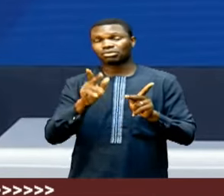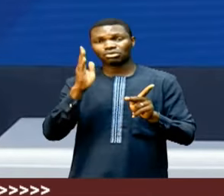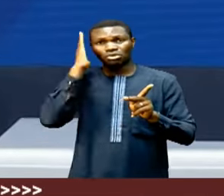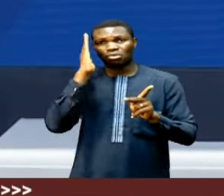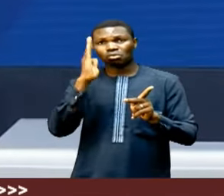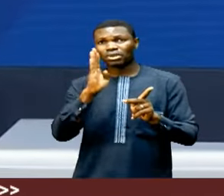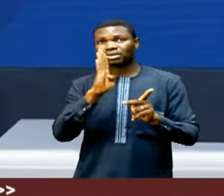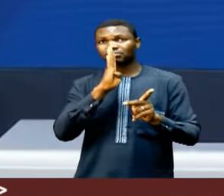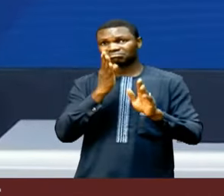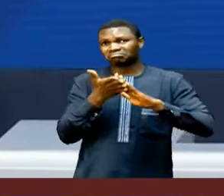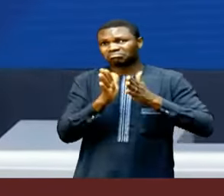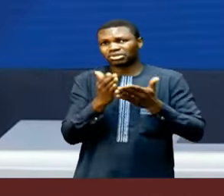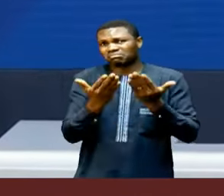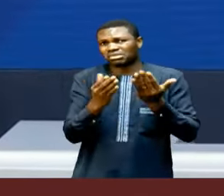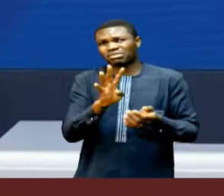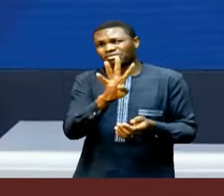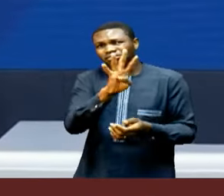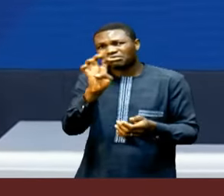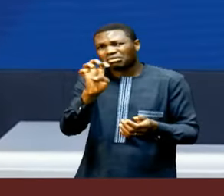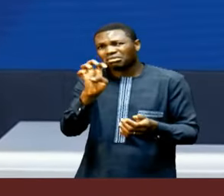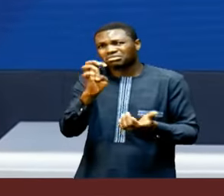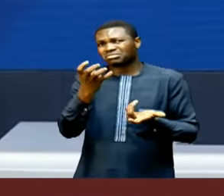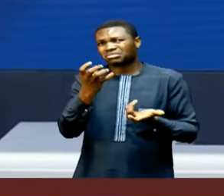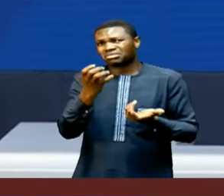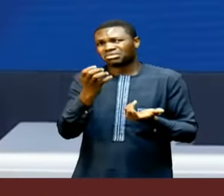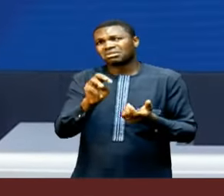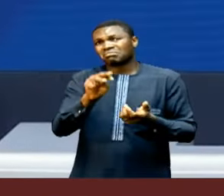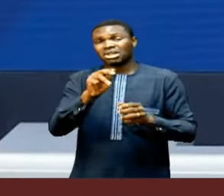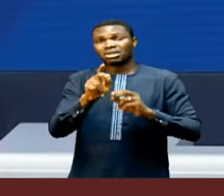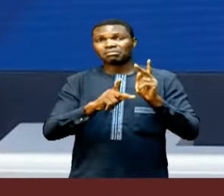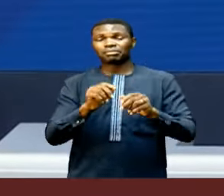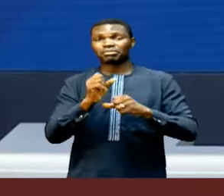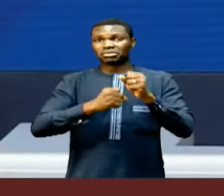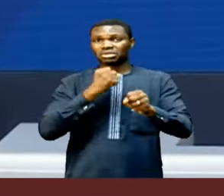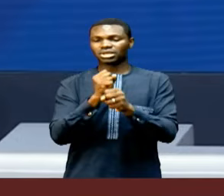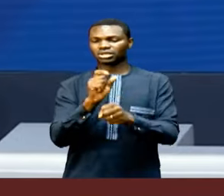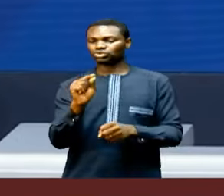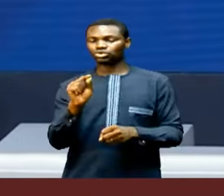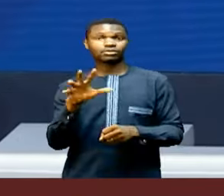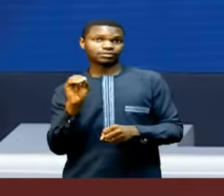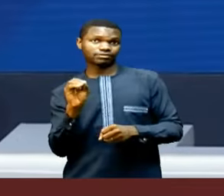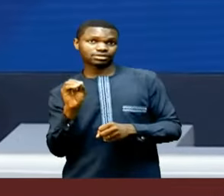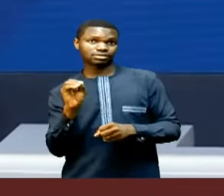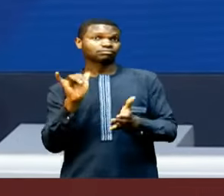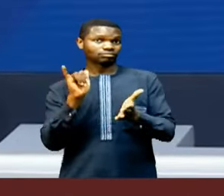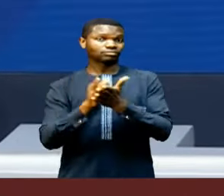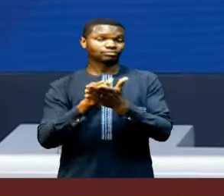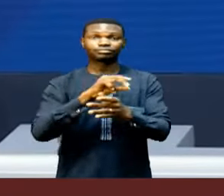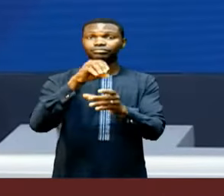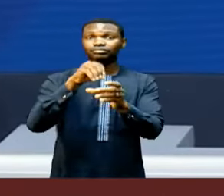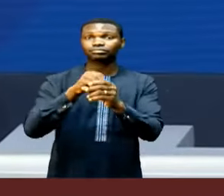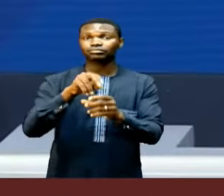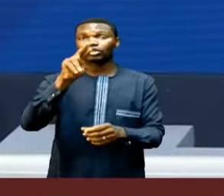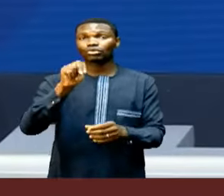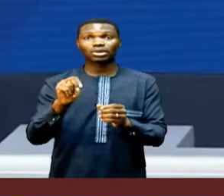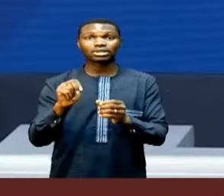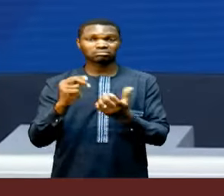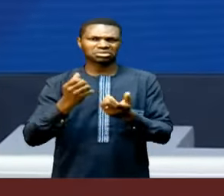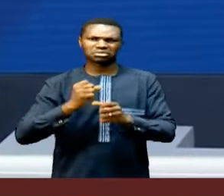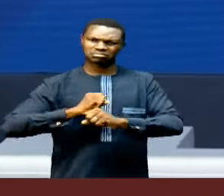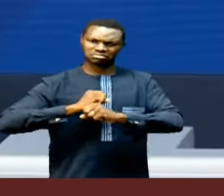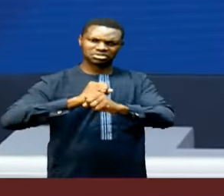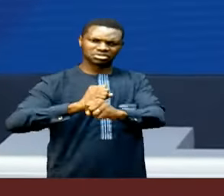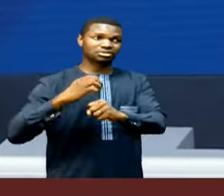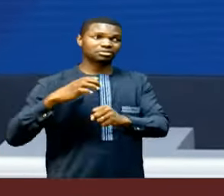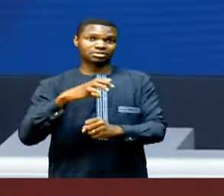400. By the year, 2050. It belongs in a UN Security Council, for instance. And there